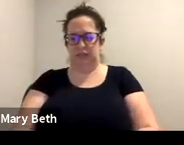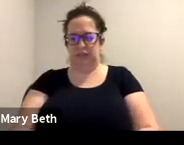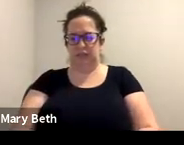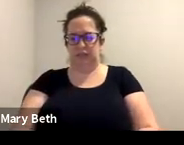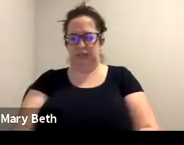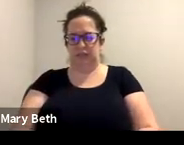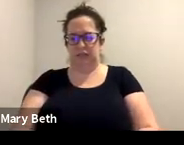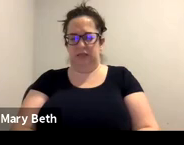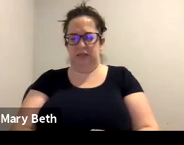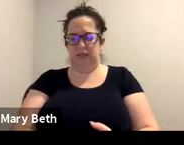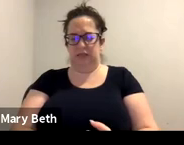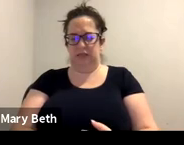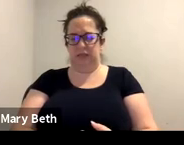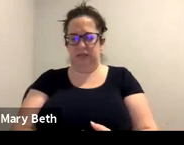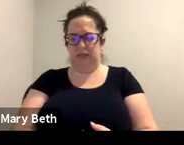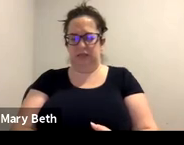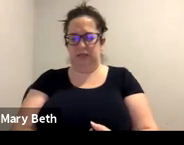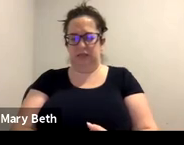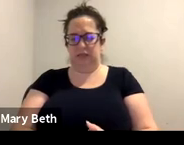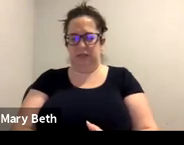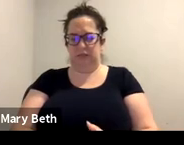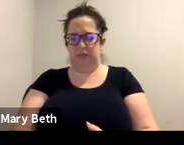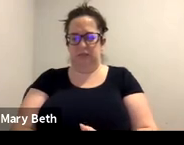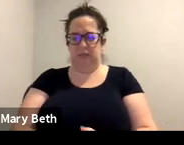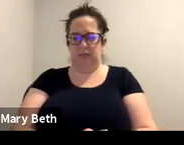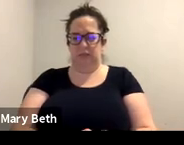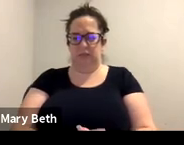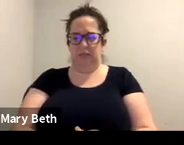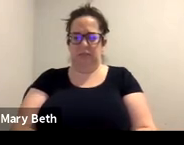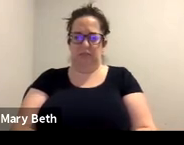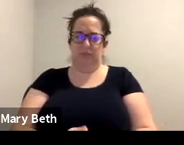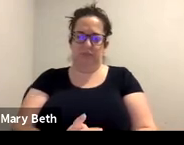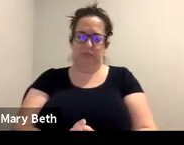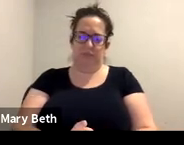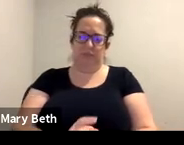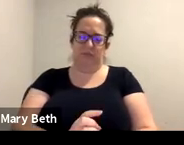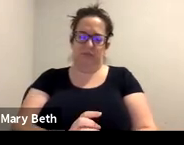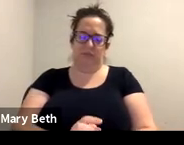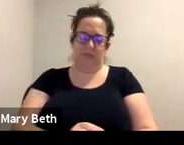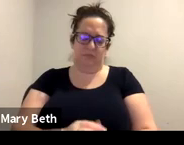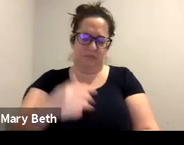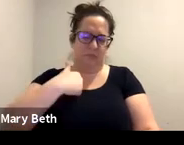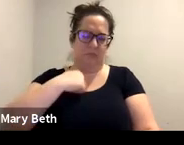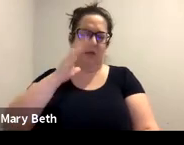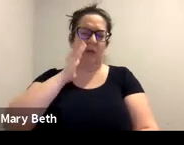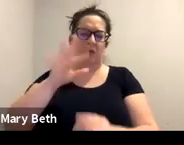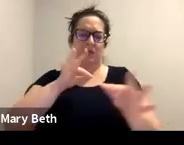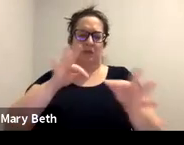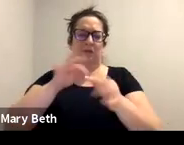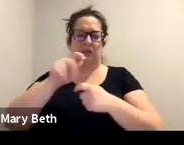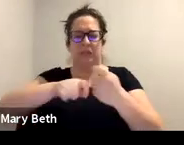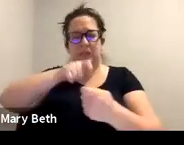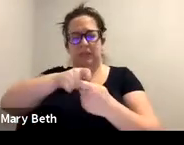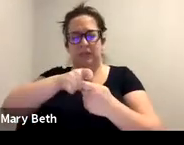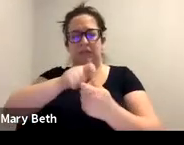so I'm going to go into the specific different legal areas that often